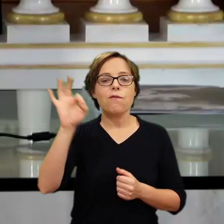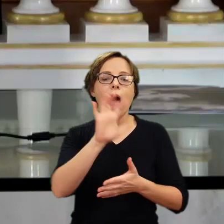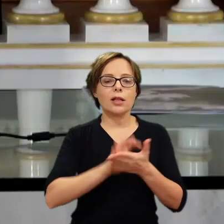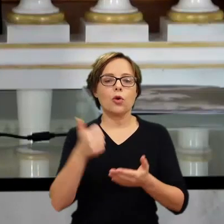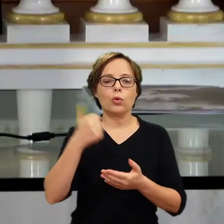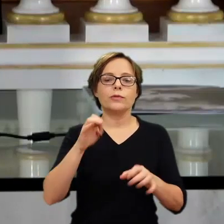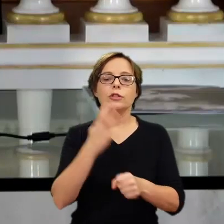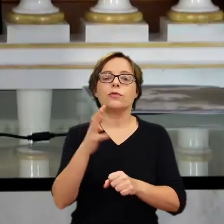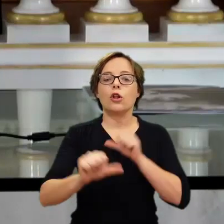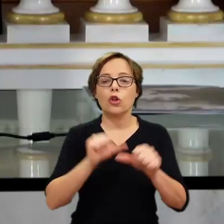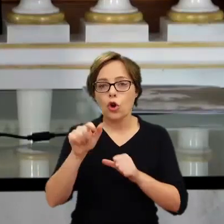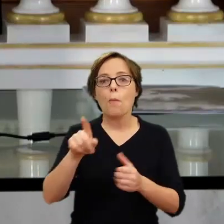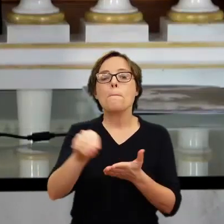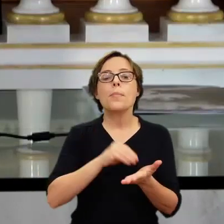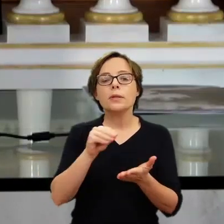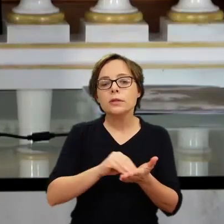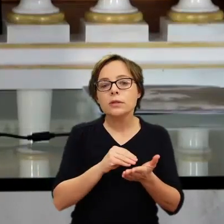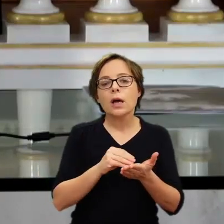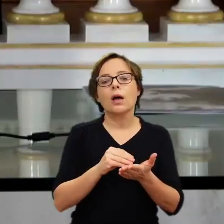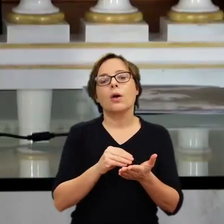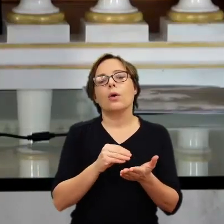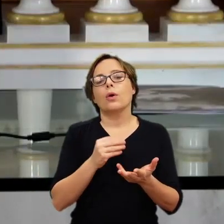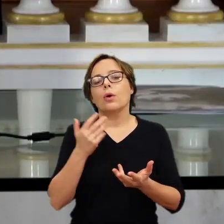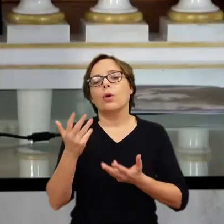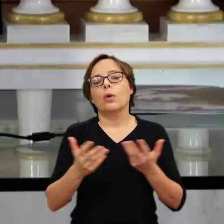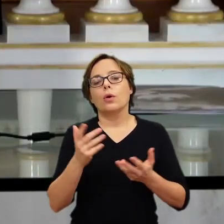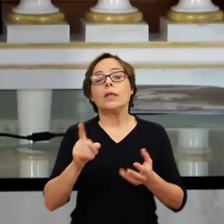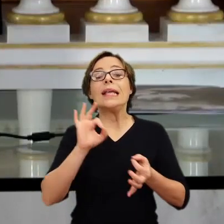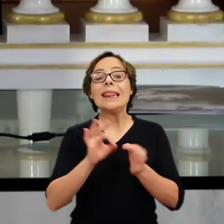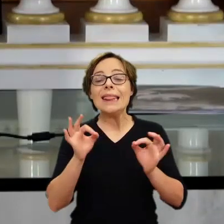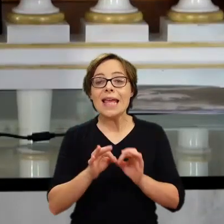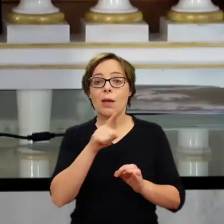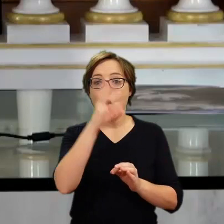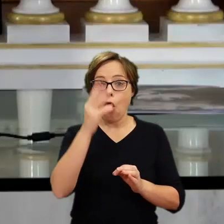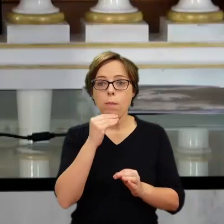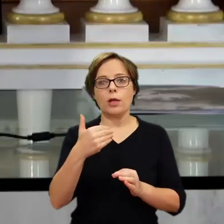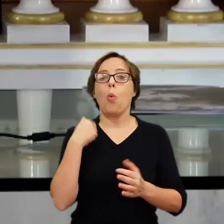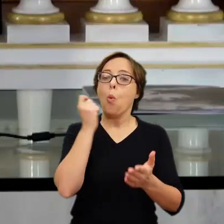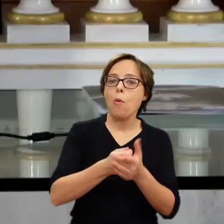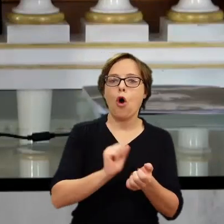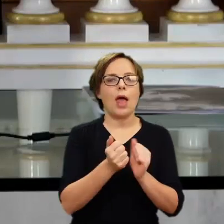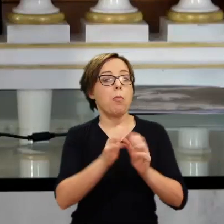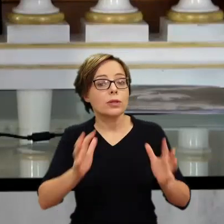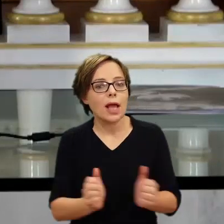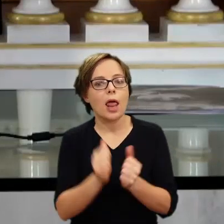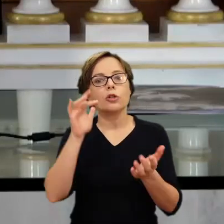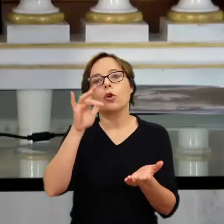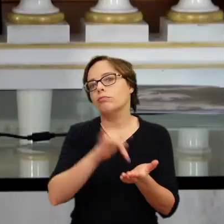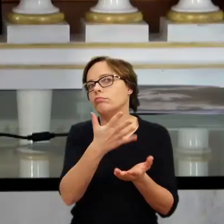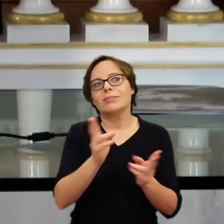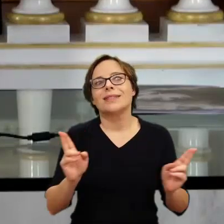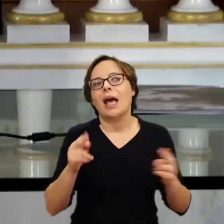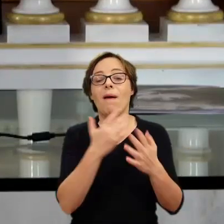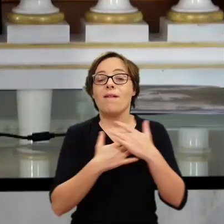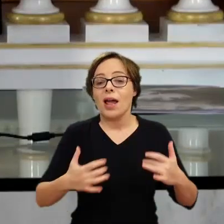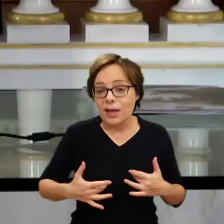1944 article wrote very cheekily that if the painting had been found or bought in a Hungarian castle, we